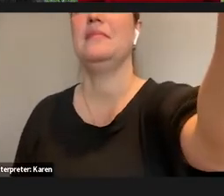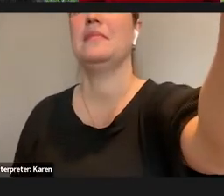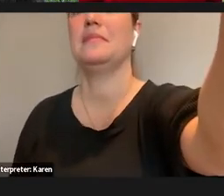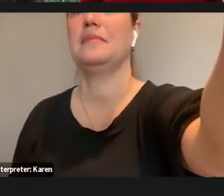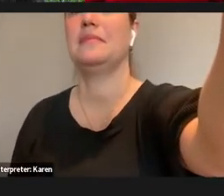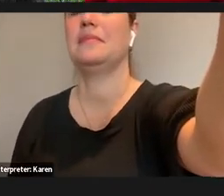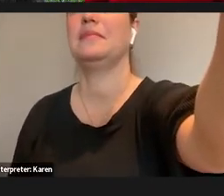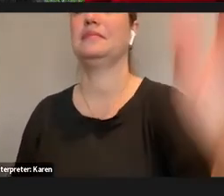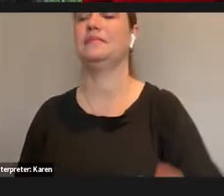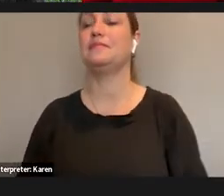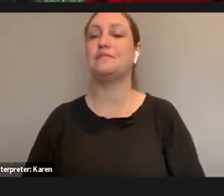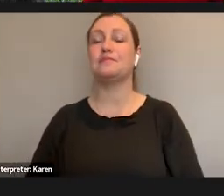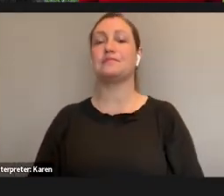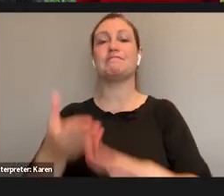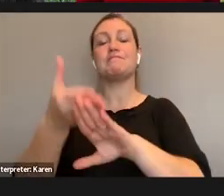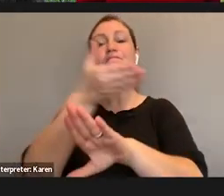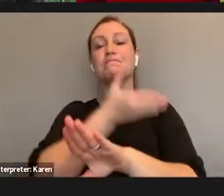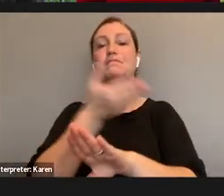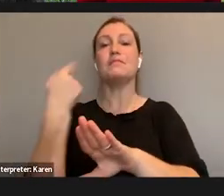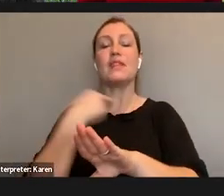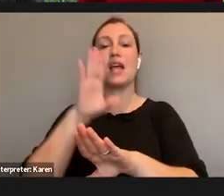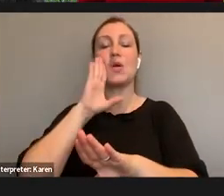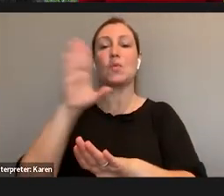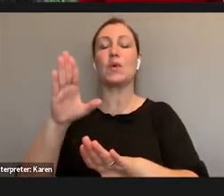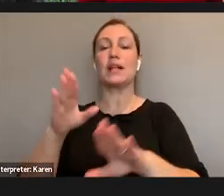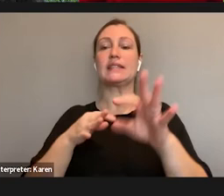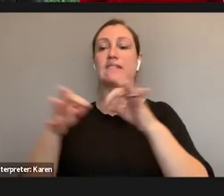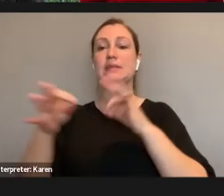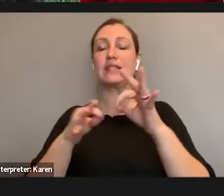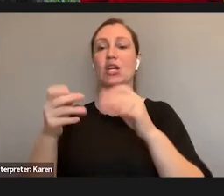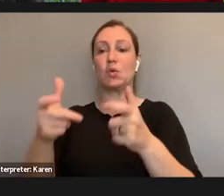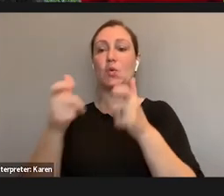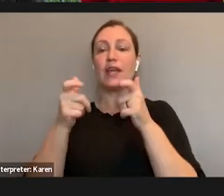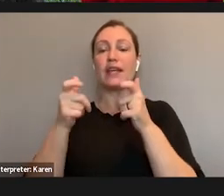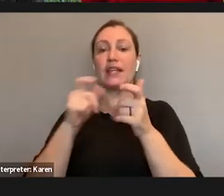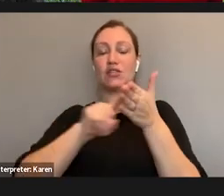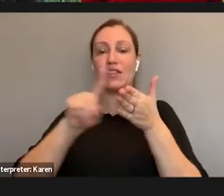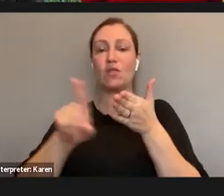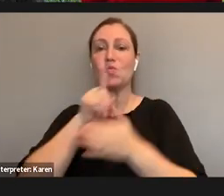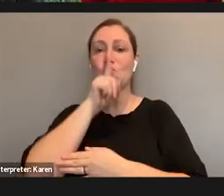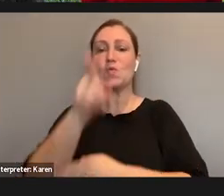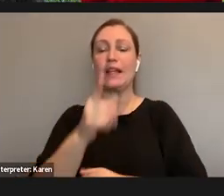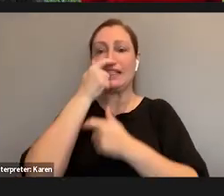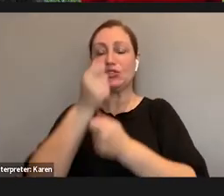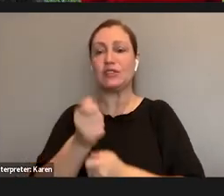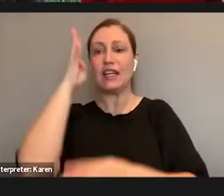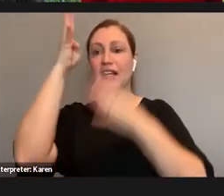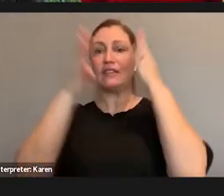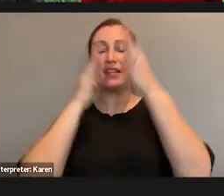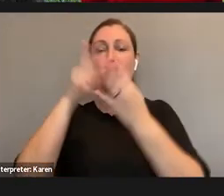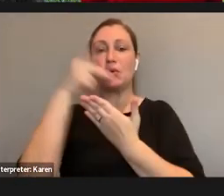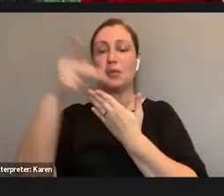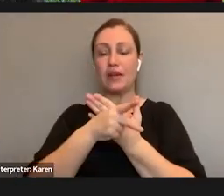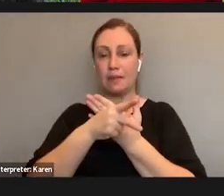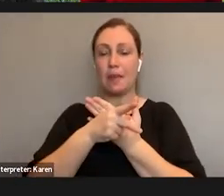So before I get into a quick survey of some really interesting and innovative programs, I thought I'd talk